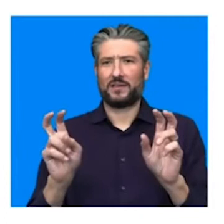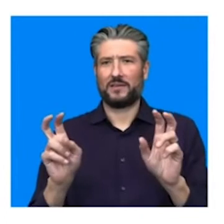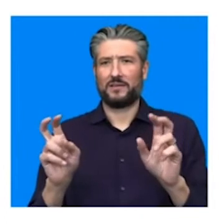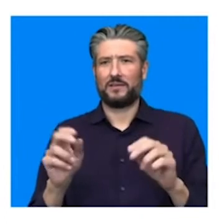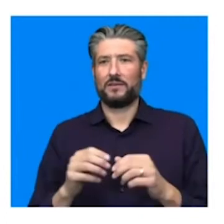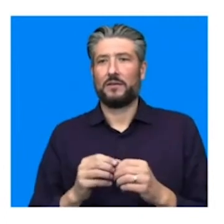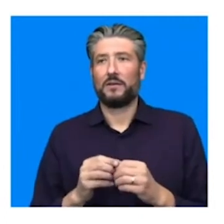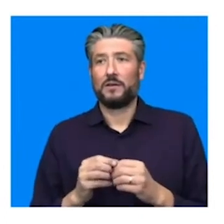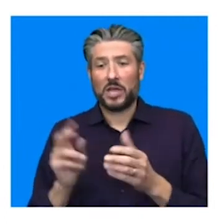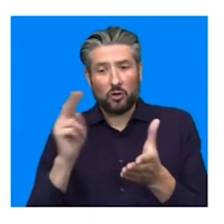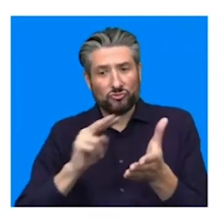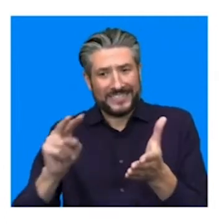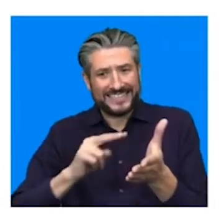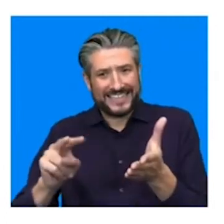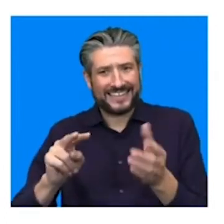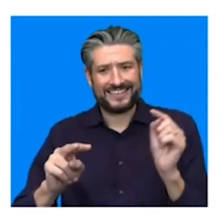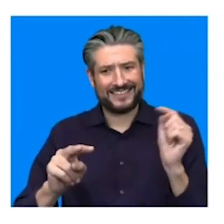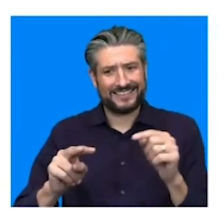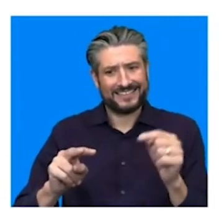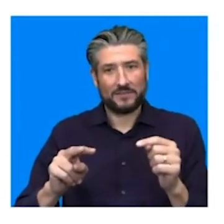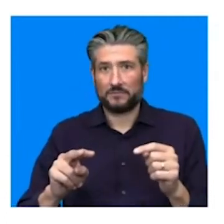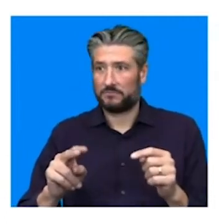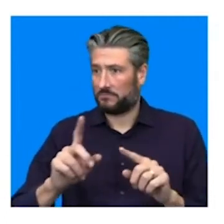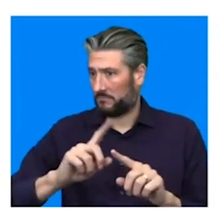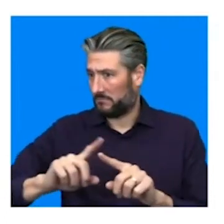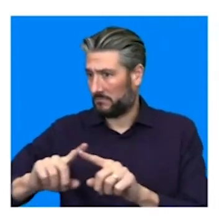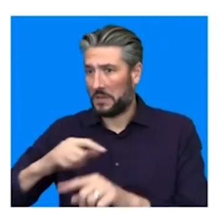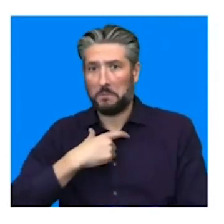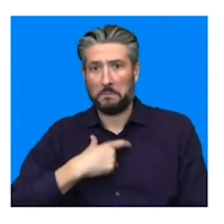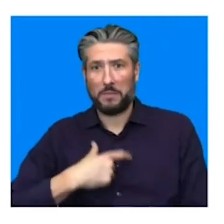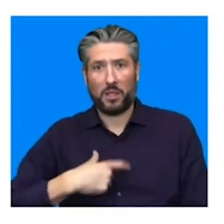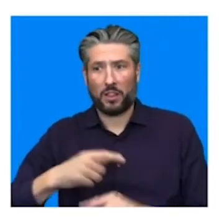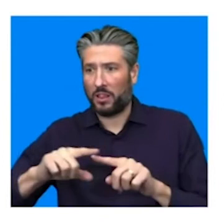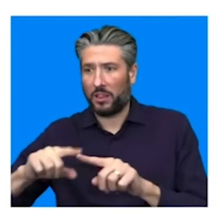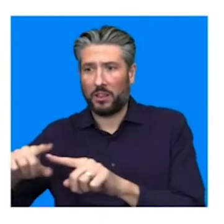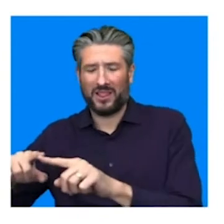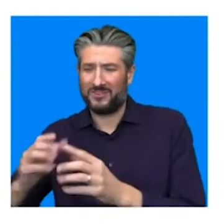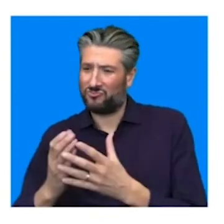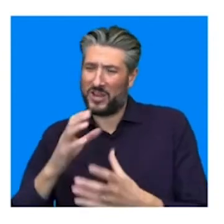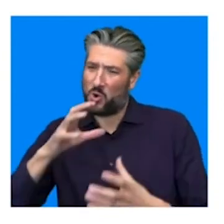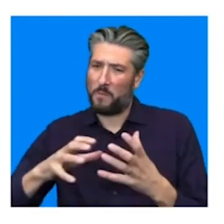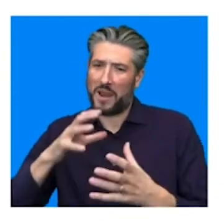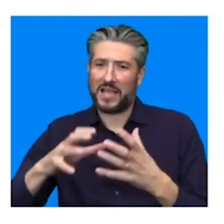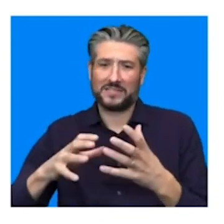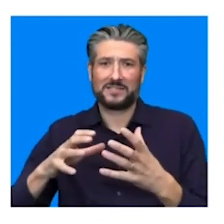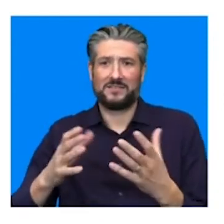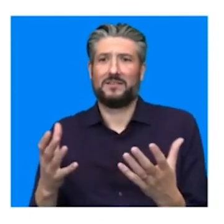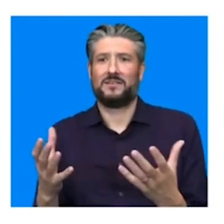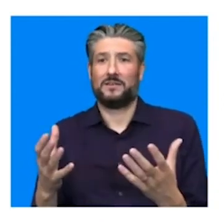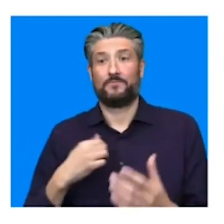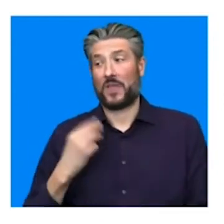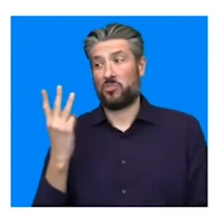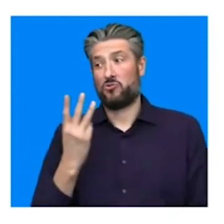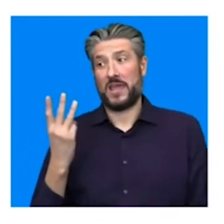the way that it happens for different human beings is such a complicated thing that this actual subject for the three of us opened